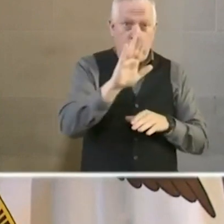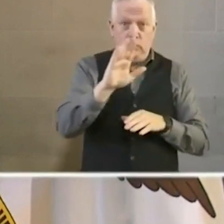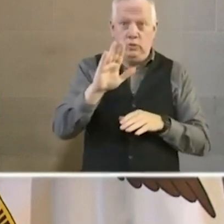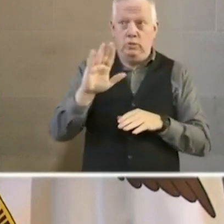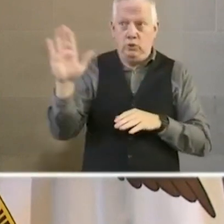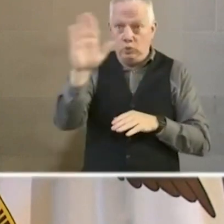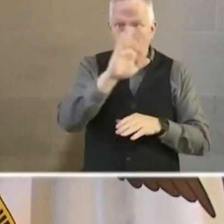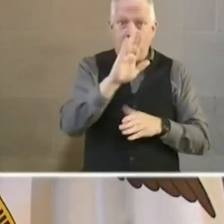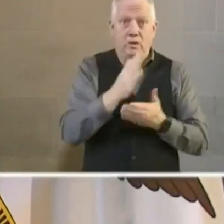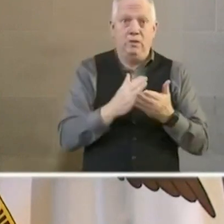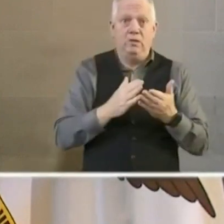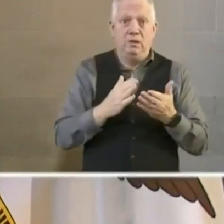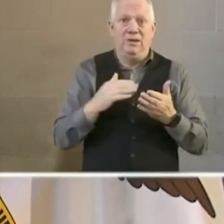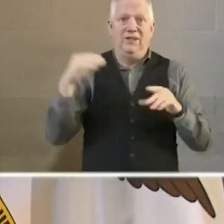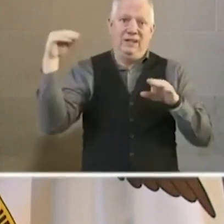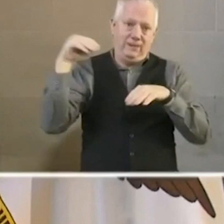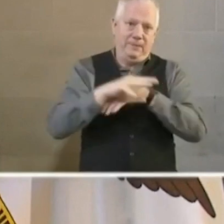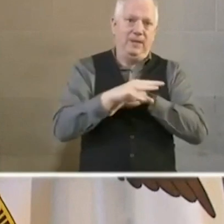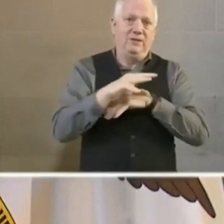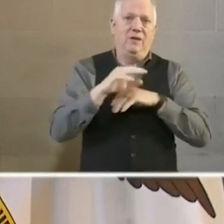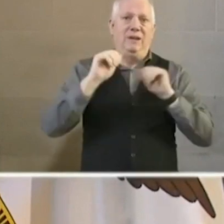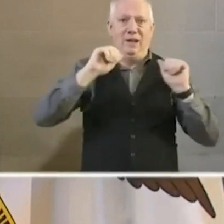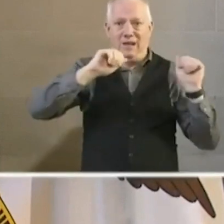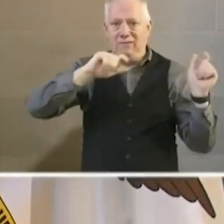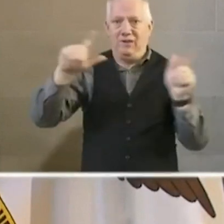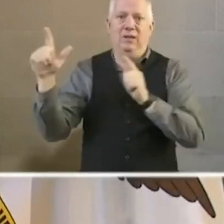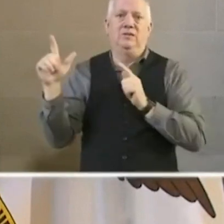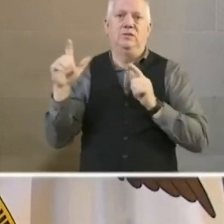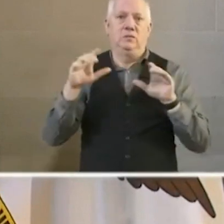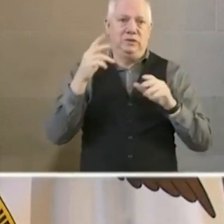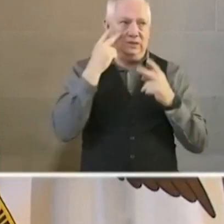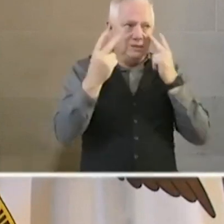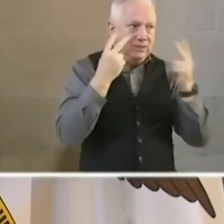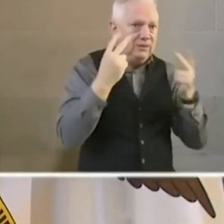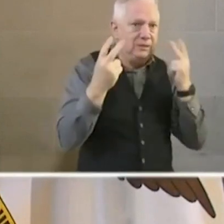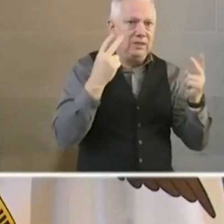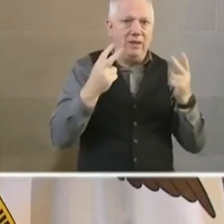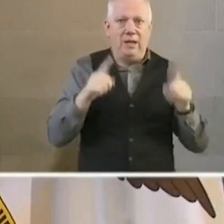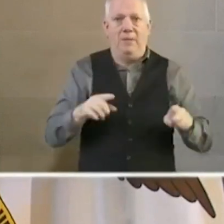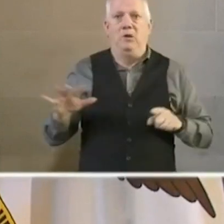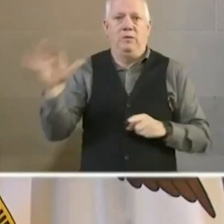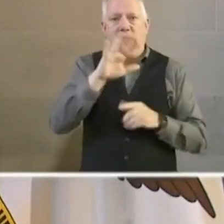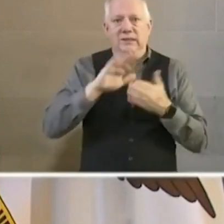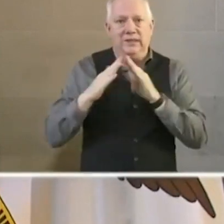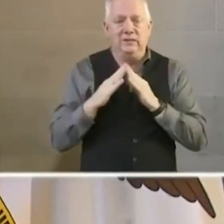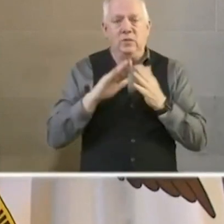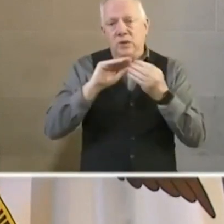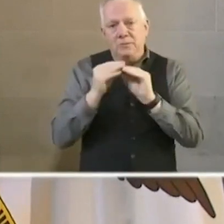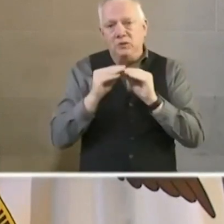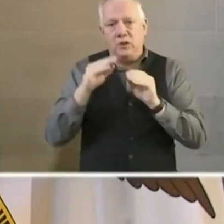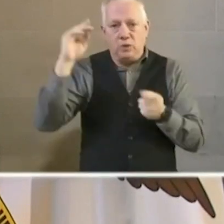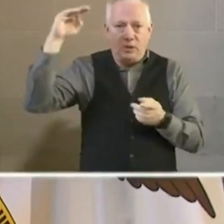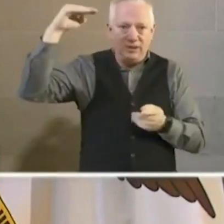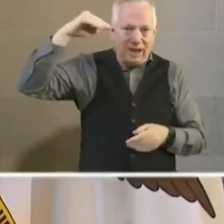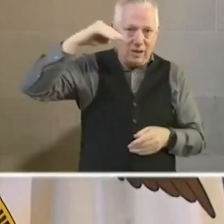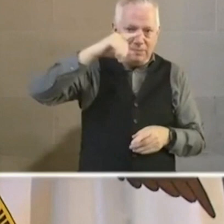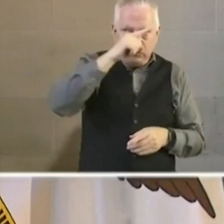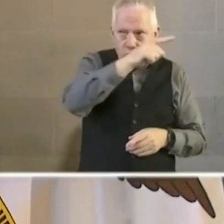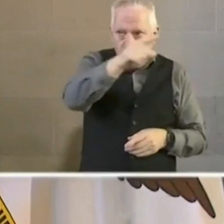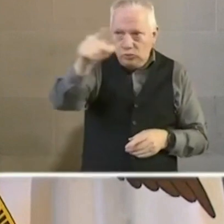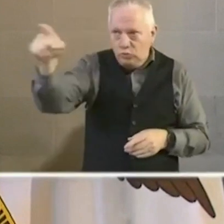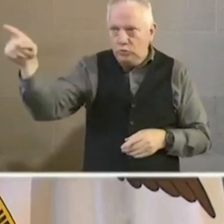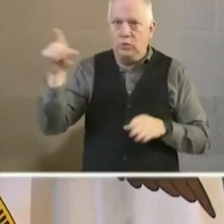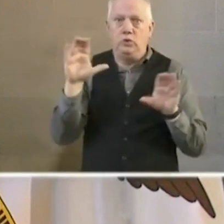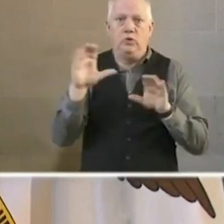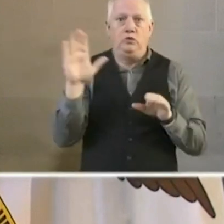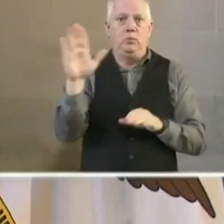your part is having an impact on everything that we see happening in this city. These numbers are going down because you are